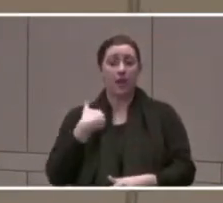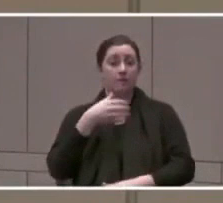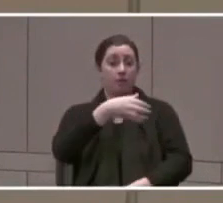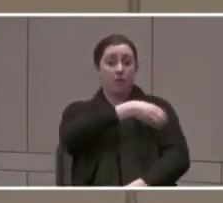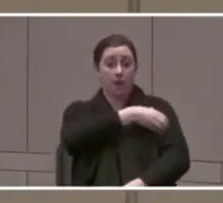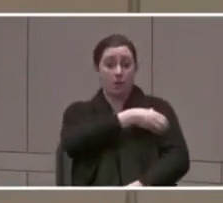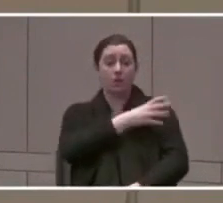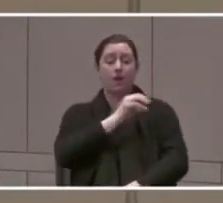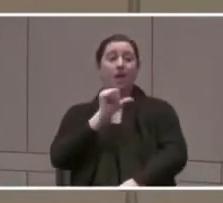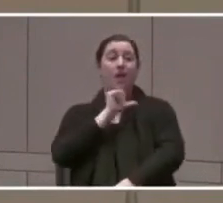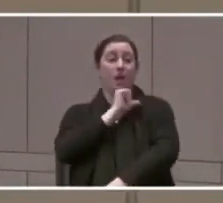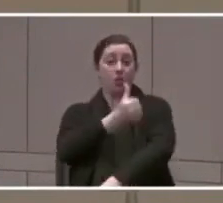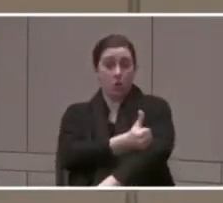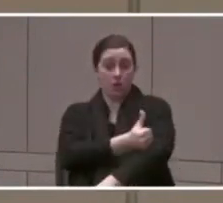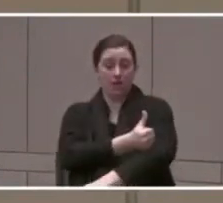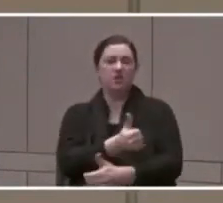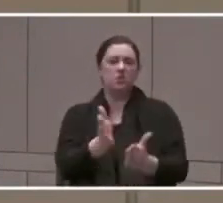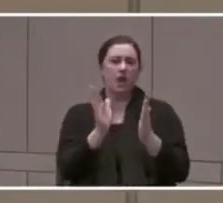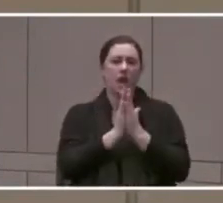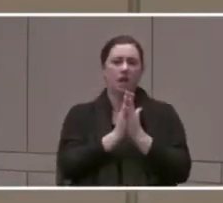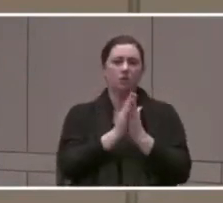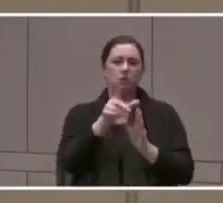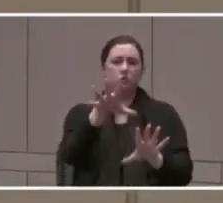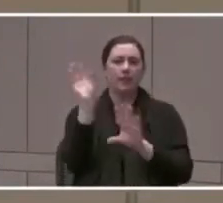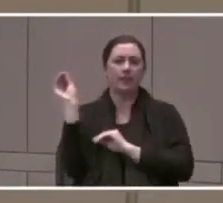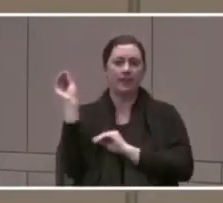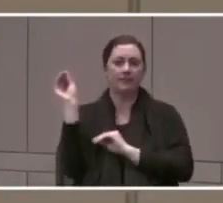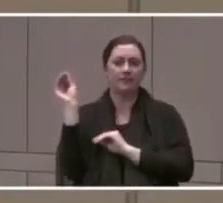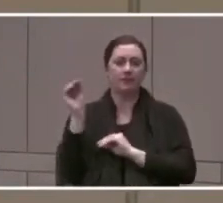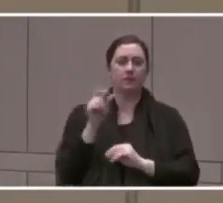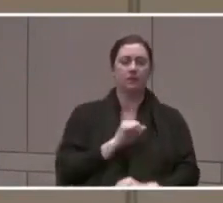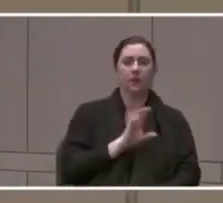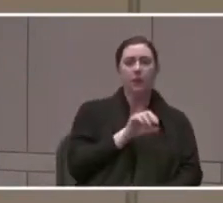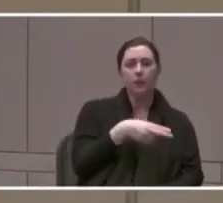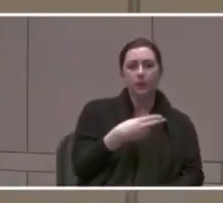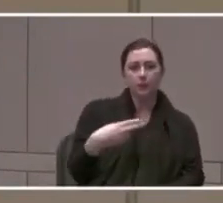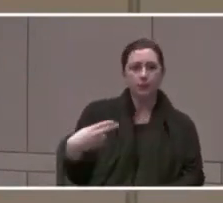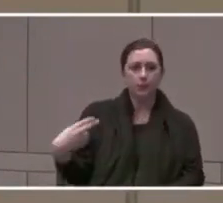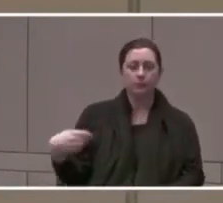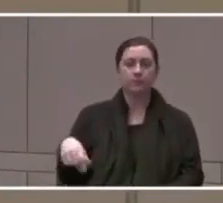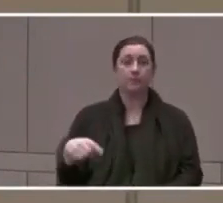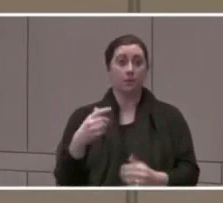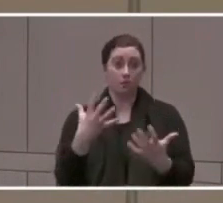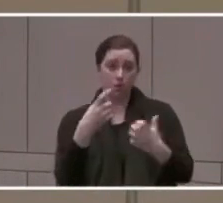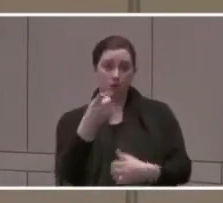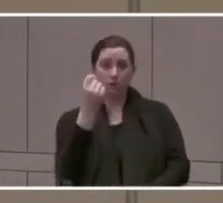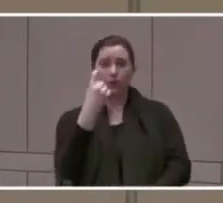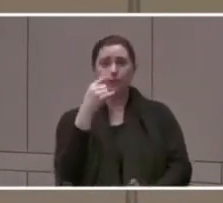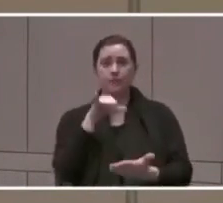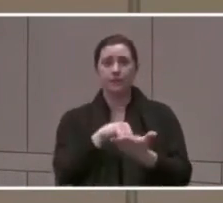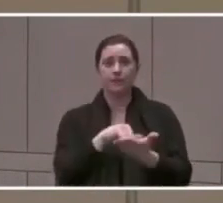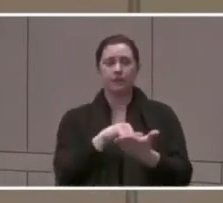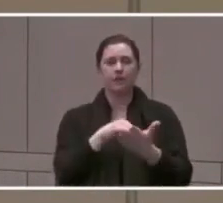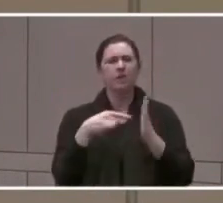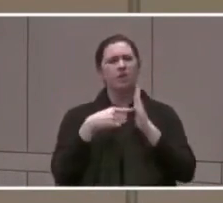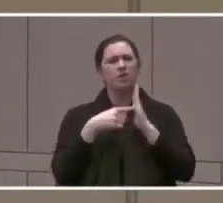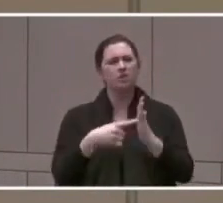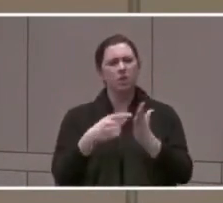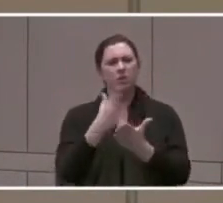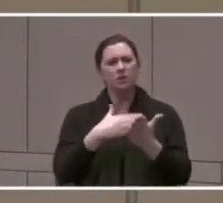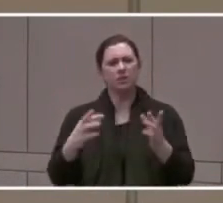authority to remove you from the audience. I want you to understand that. Show some